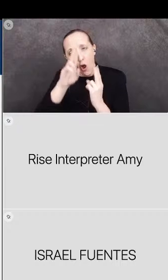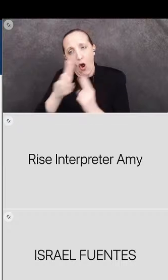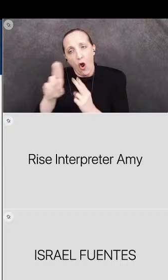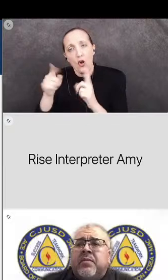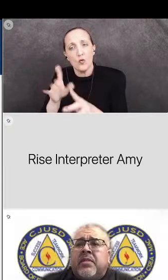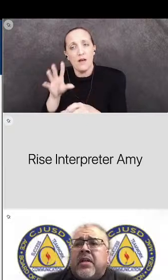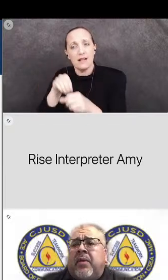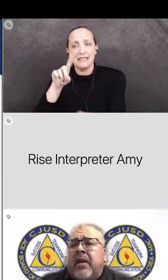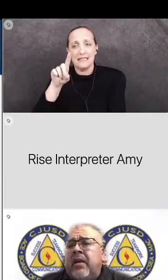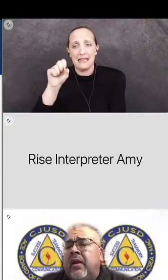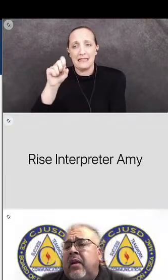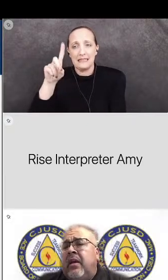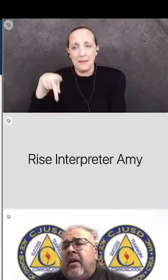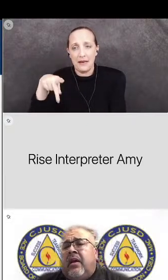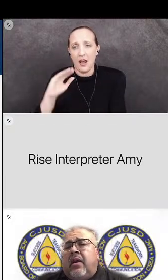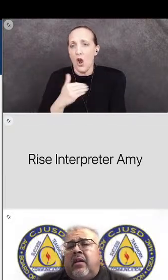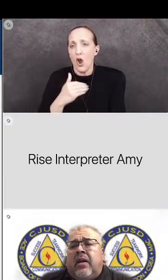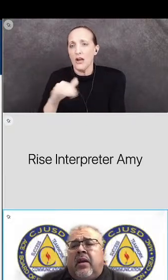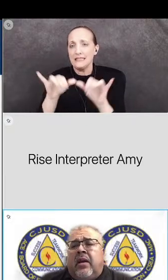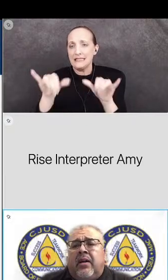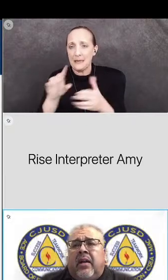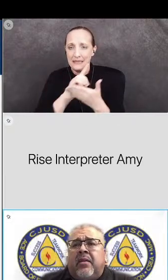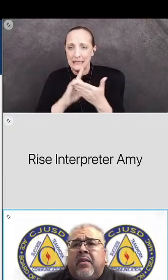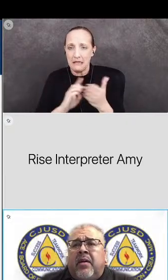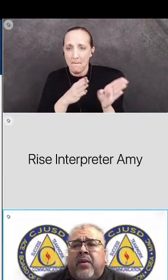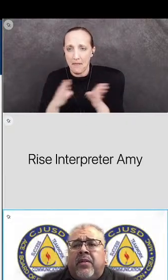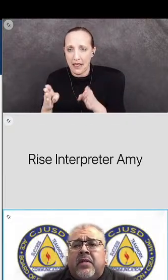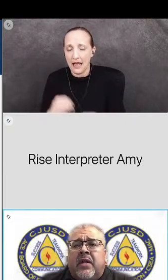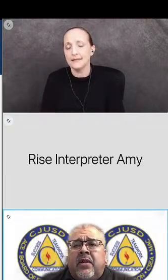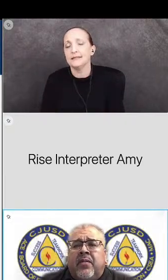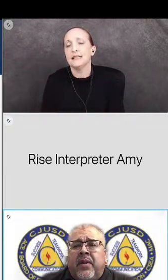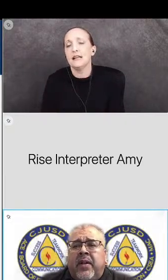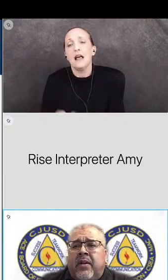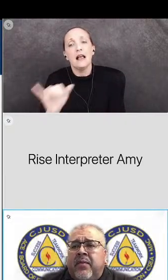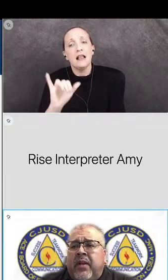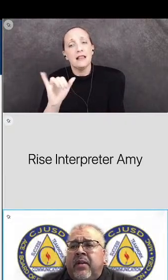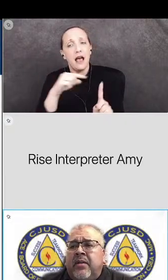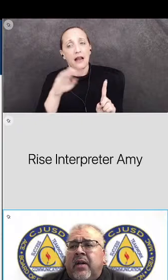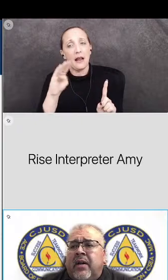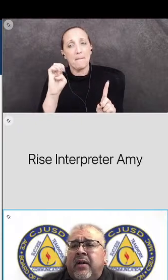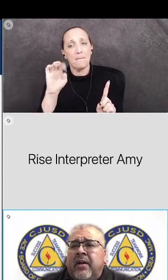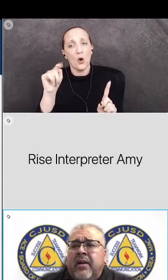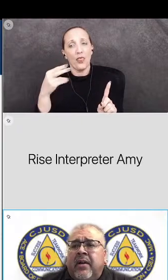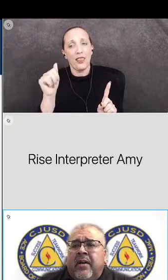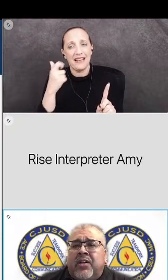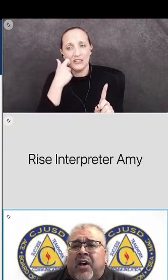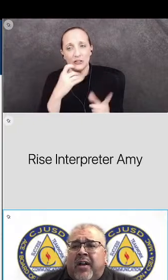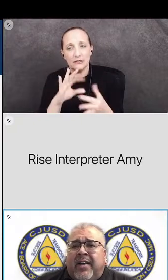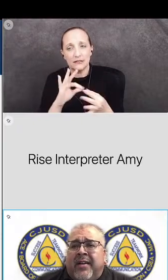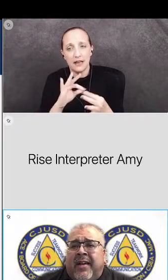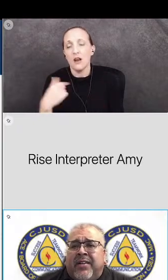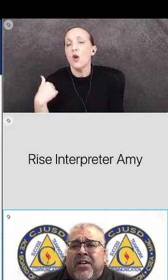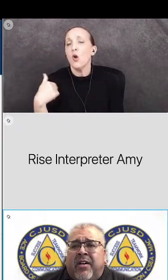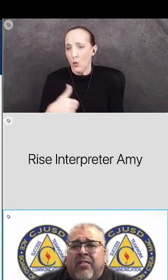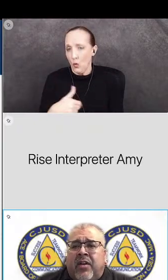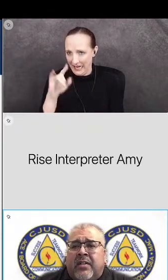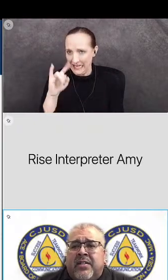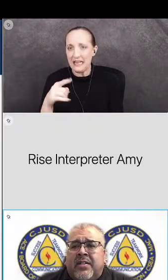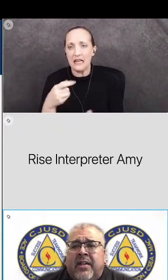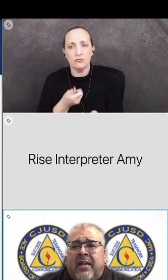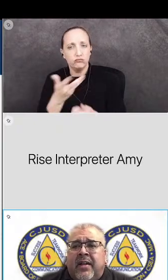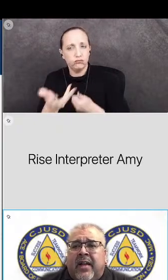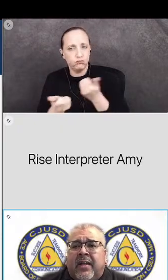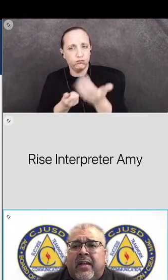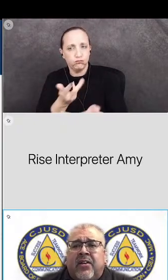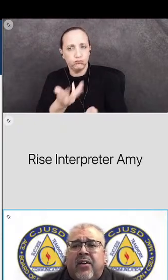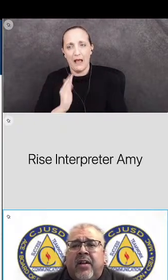dsdp our system design plan and uh like bertha said you know we did we did uh talk and share our